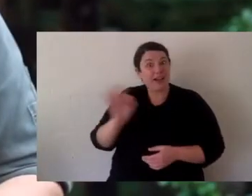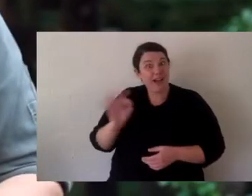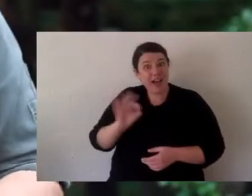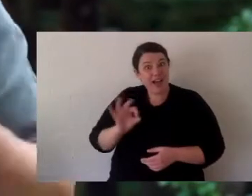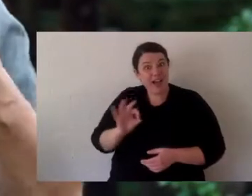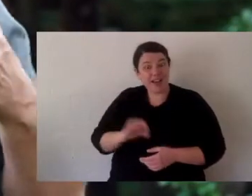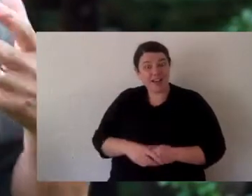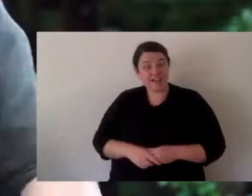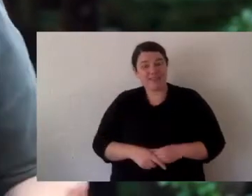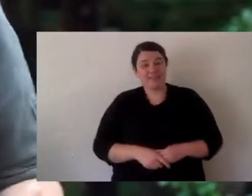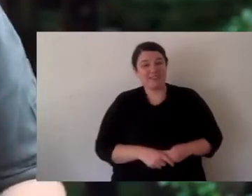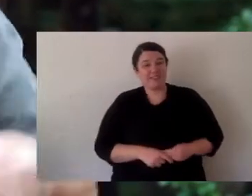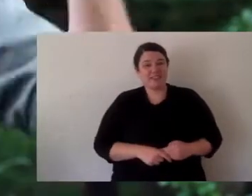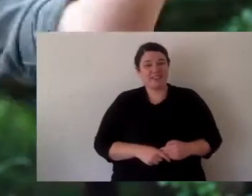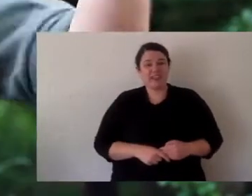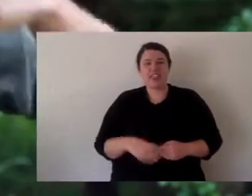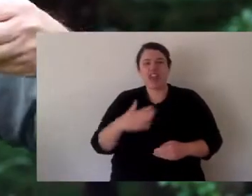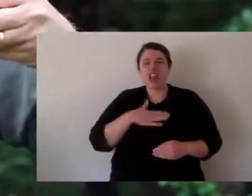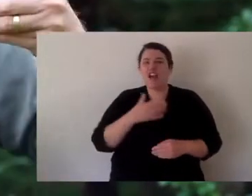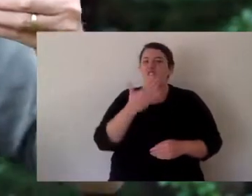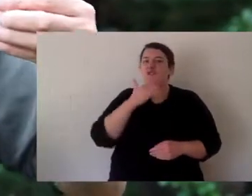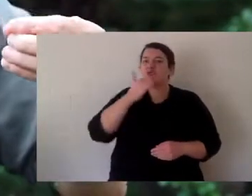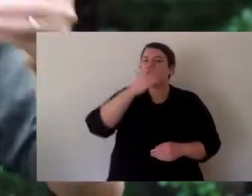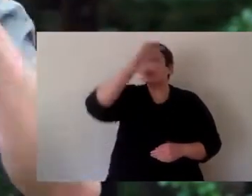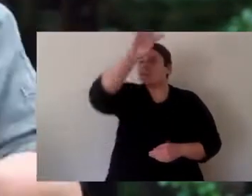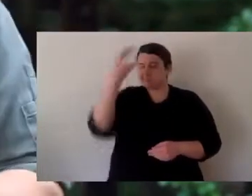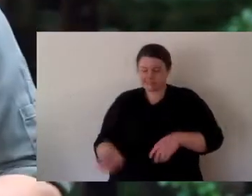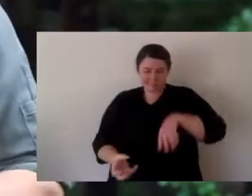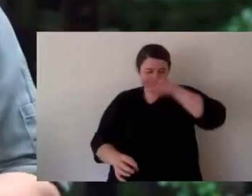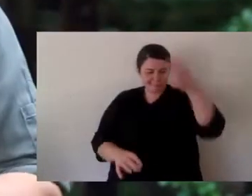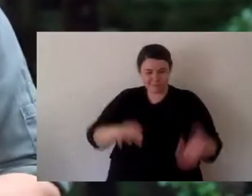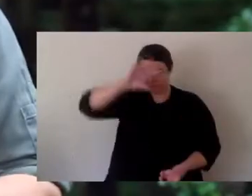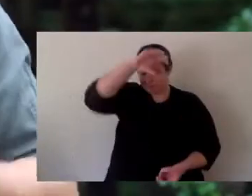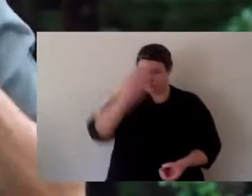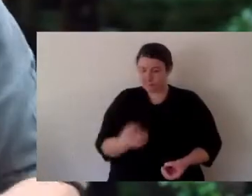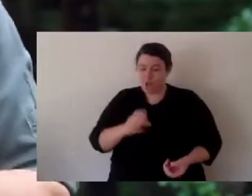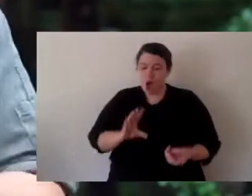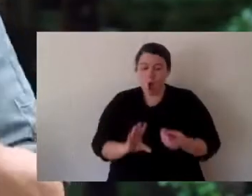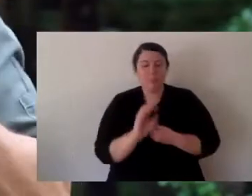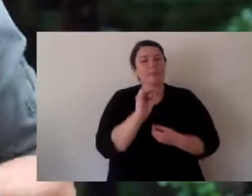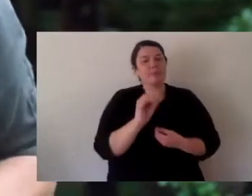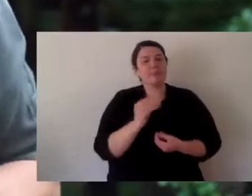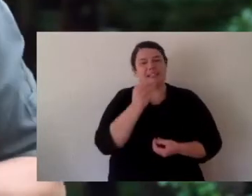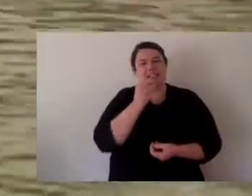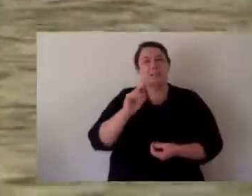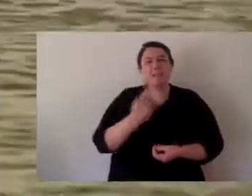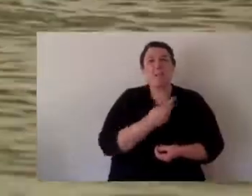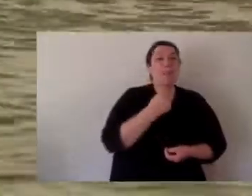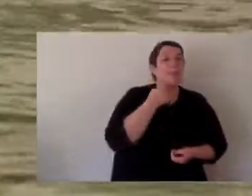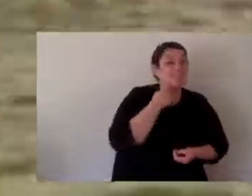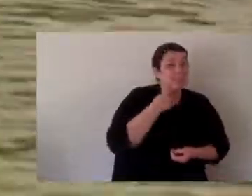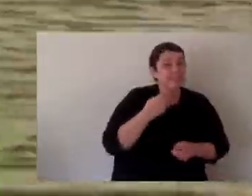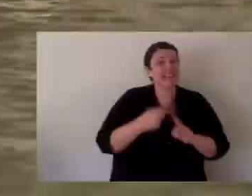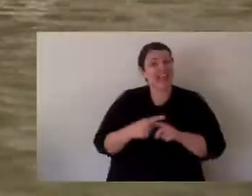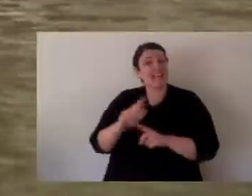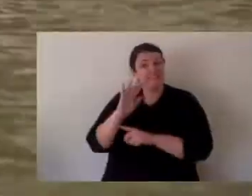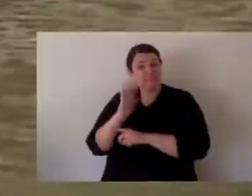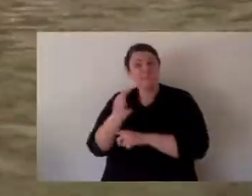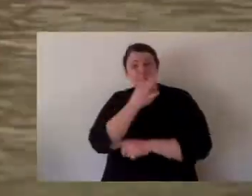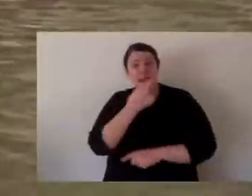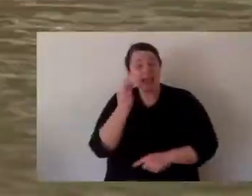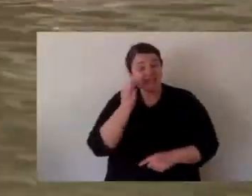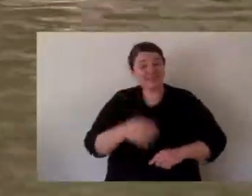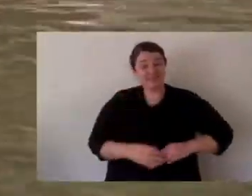Also they like lots of things like figs and fruits that fall into the water but they are omnivorous. Manning River turtles